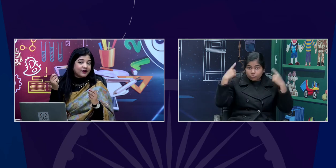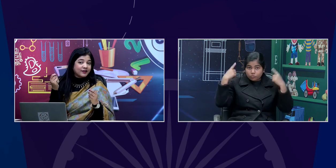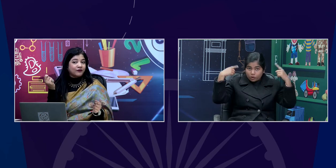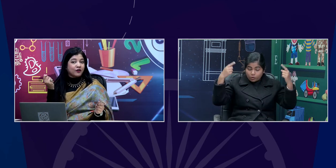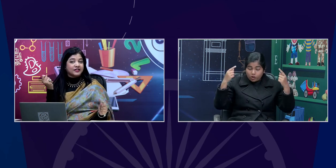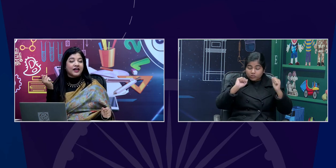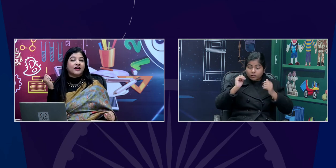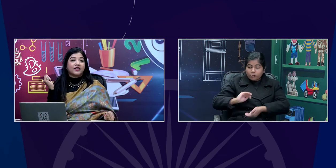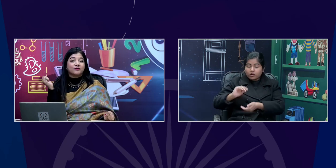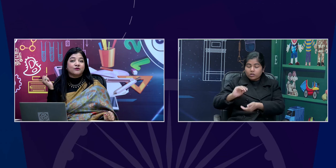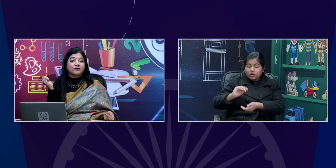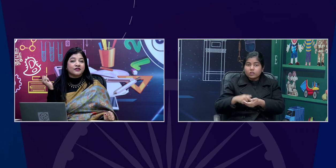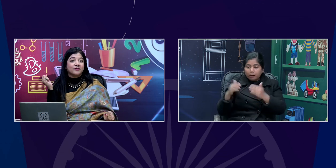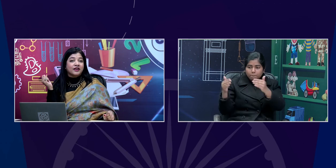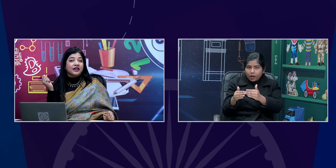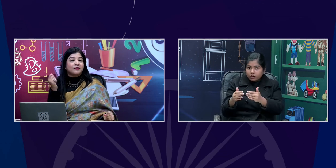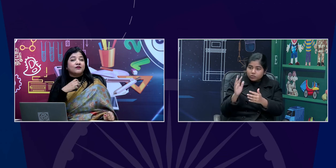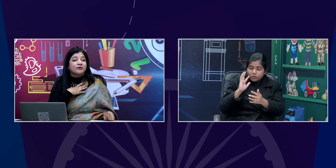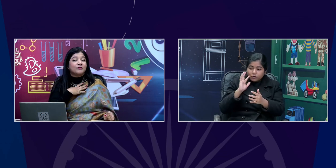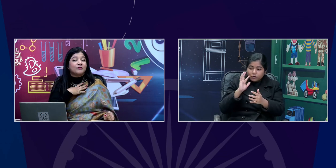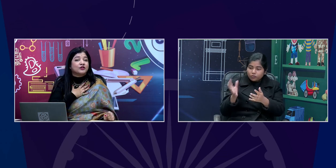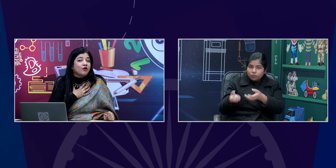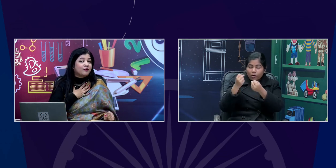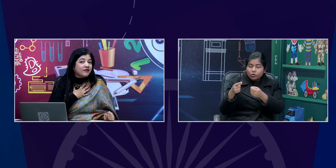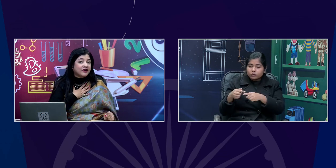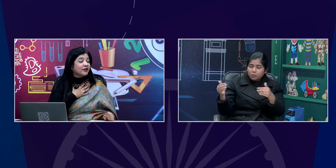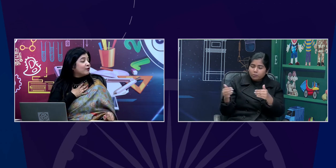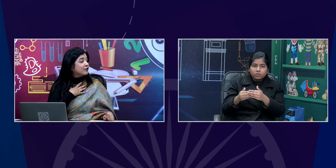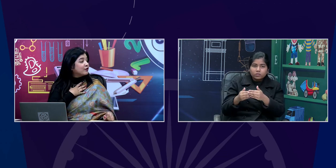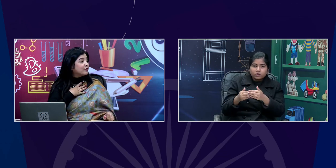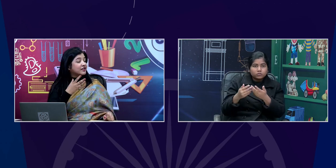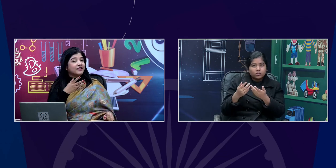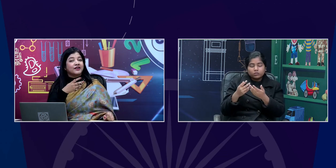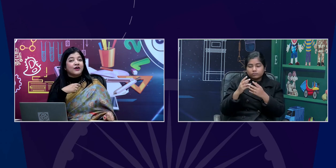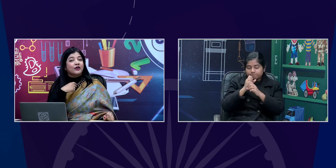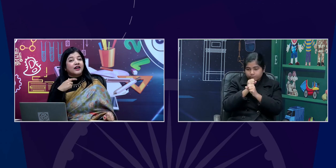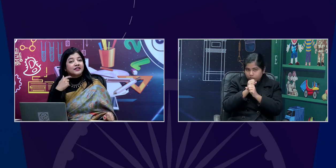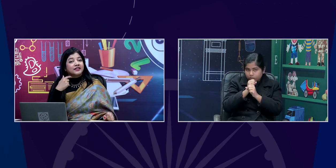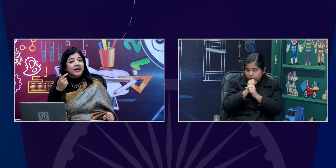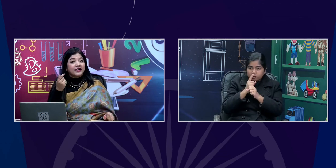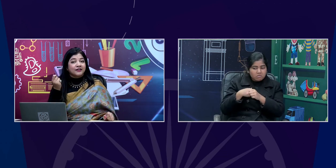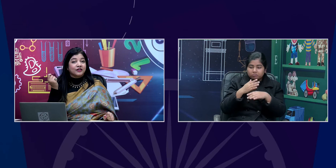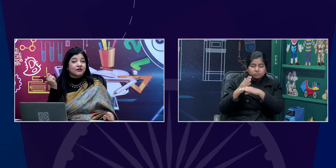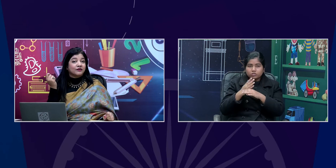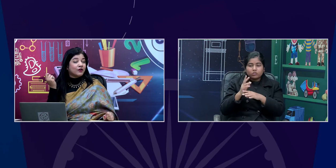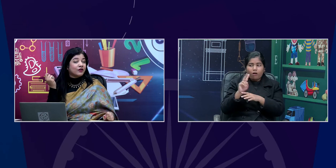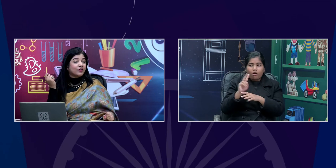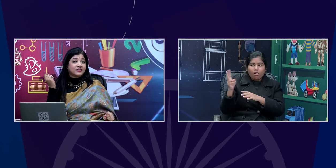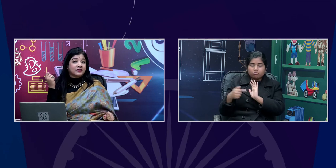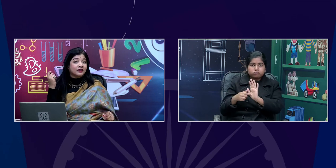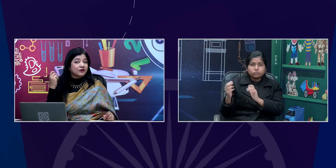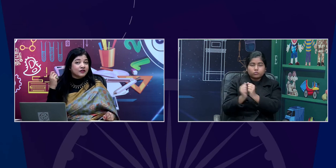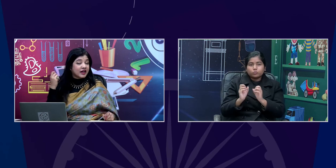fawn, he thinks if the fawn is alive and I get to meet him, that meeting will be so private that I don't want to share it. On the other hand, if the